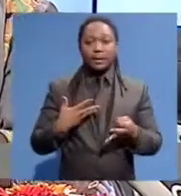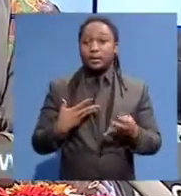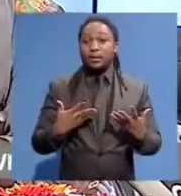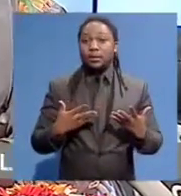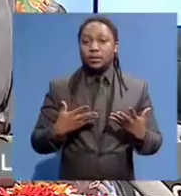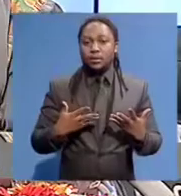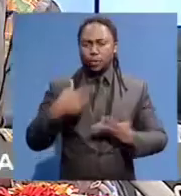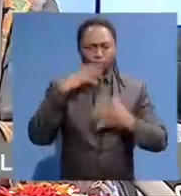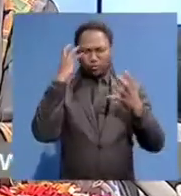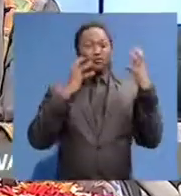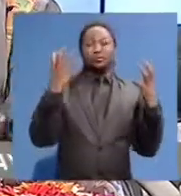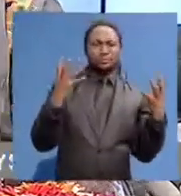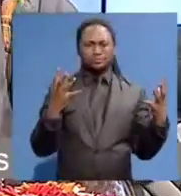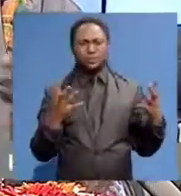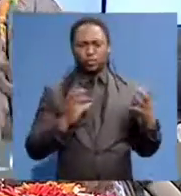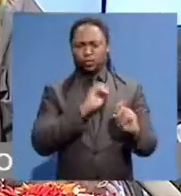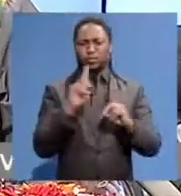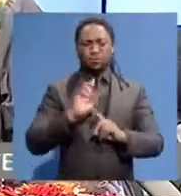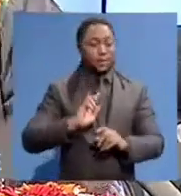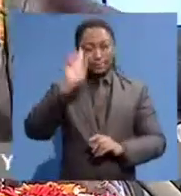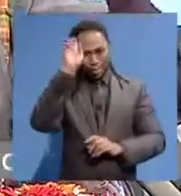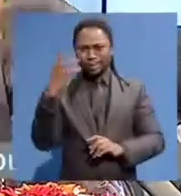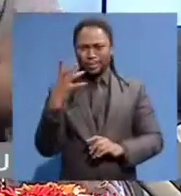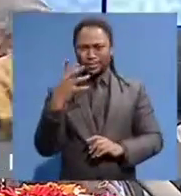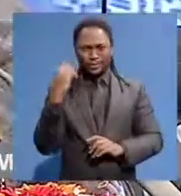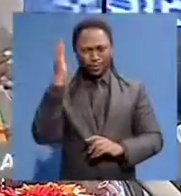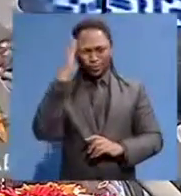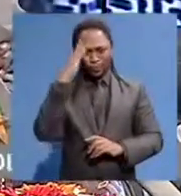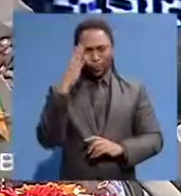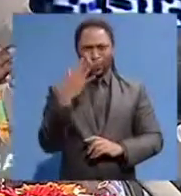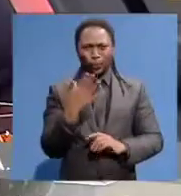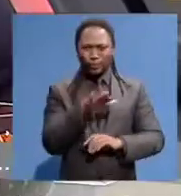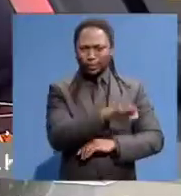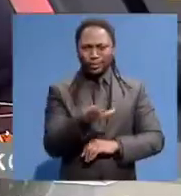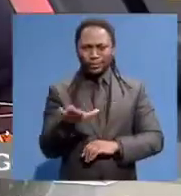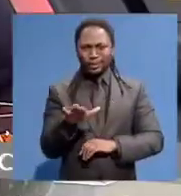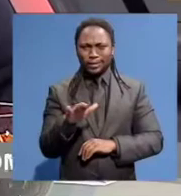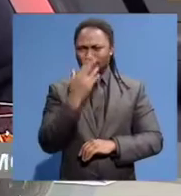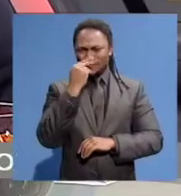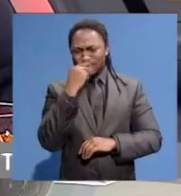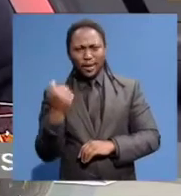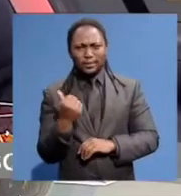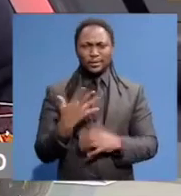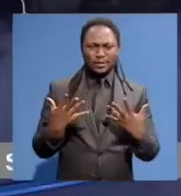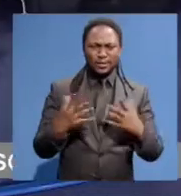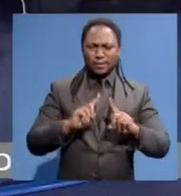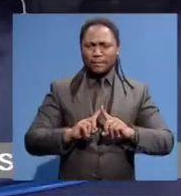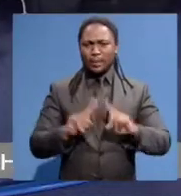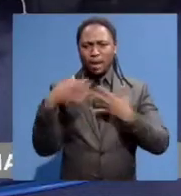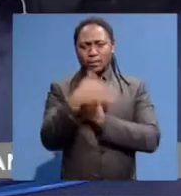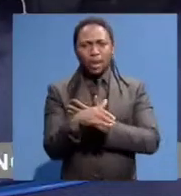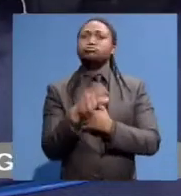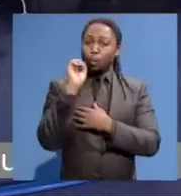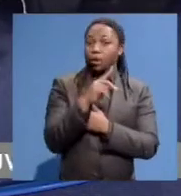we were a little bit confused, like, I mean, hey, kids and everybody's shouting and everybody's having fun. I mean, we ended up having fun, but we understood, actually,